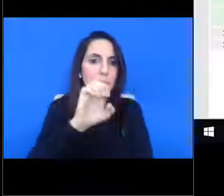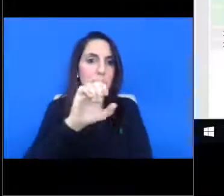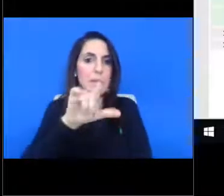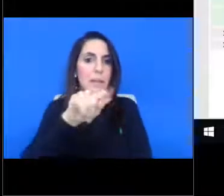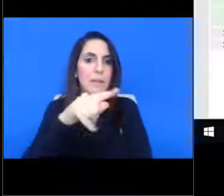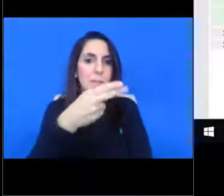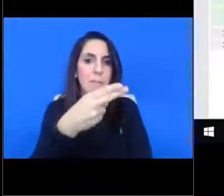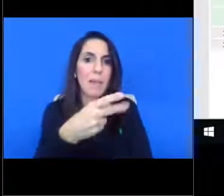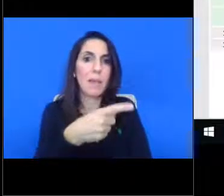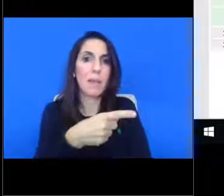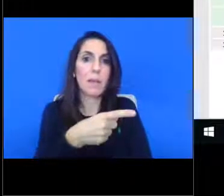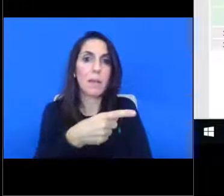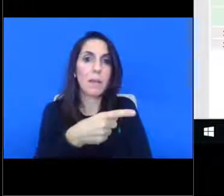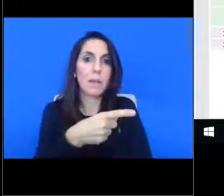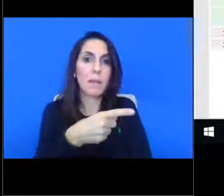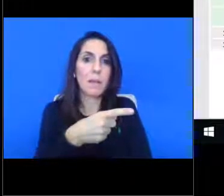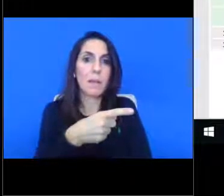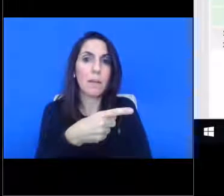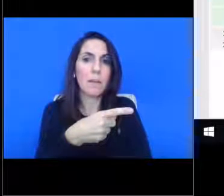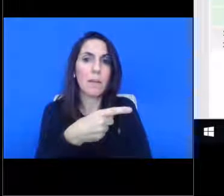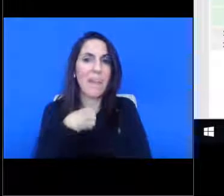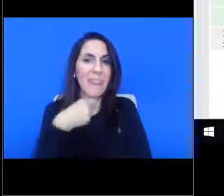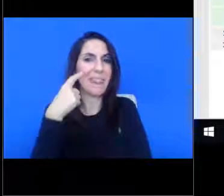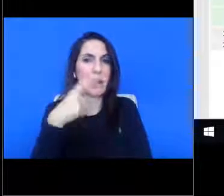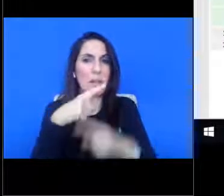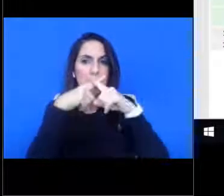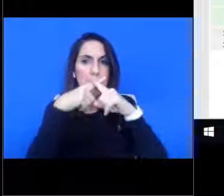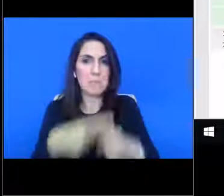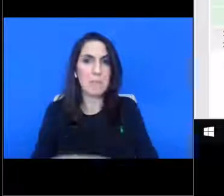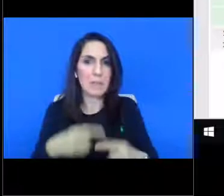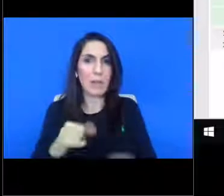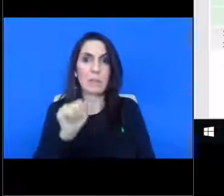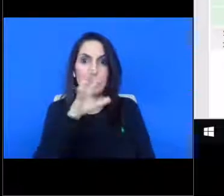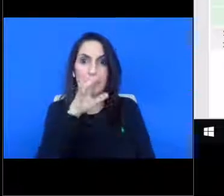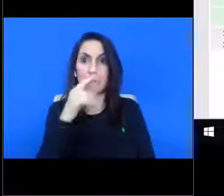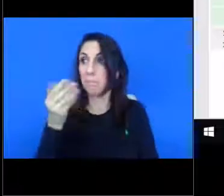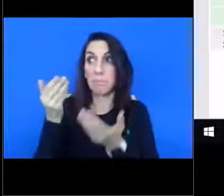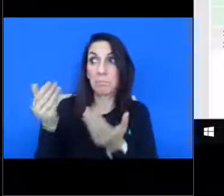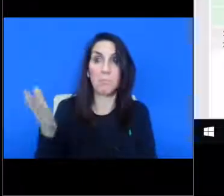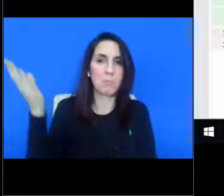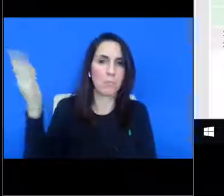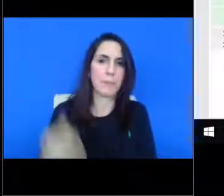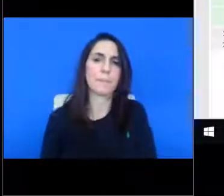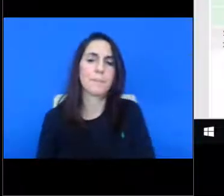uh, I believe your, your microphone's unmuted. Yes, we can hear you now.